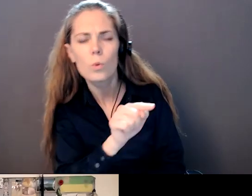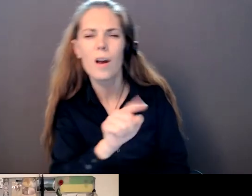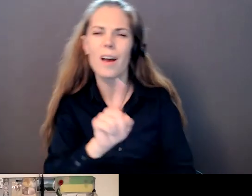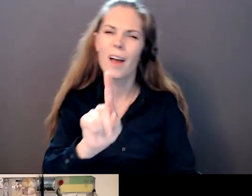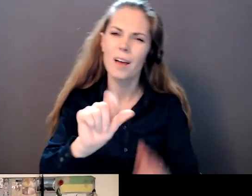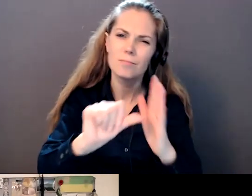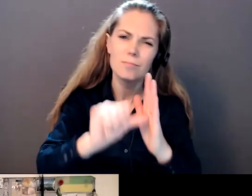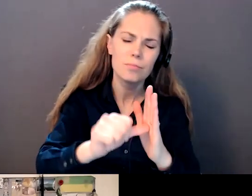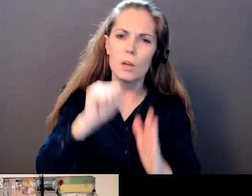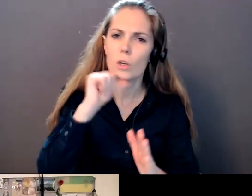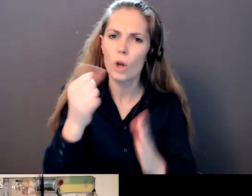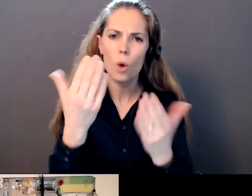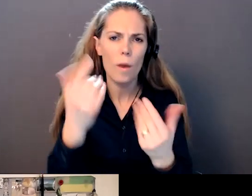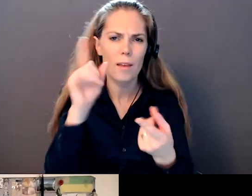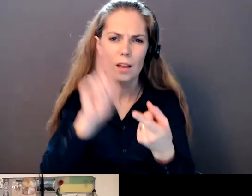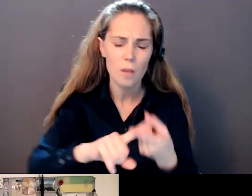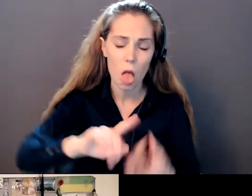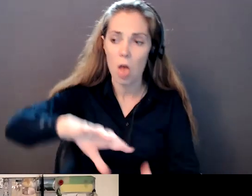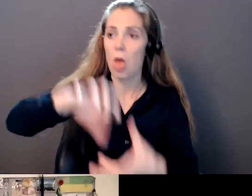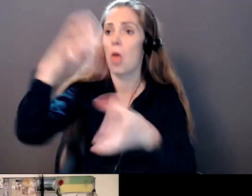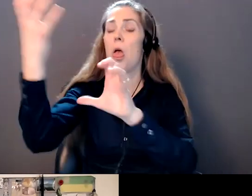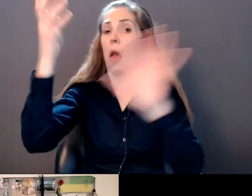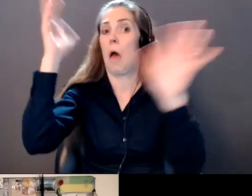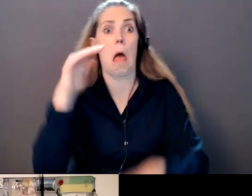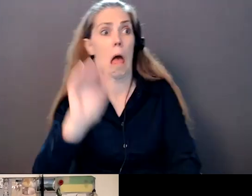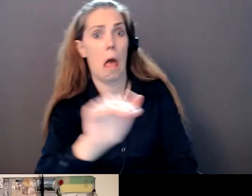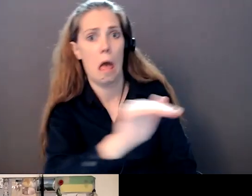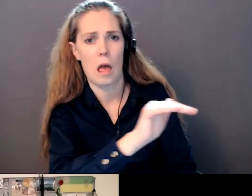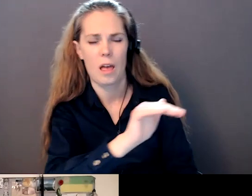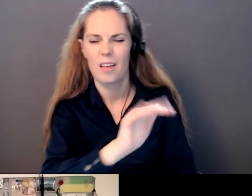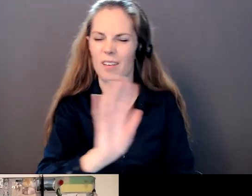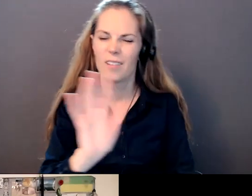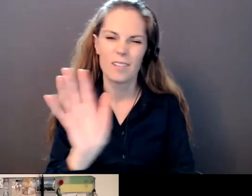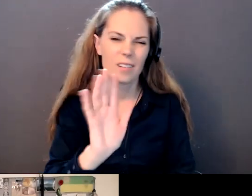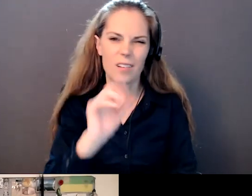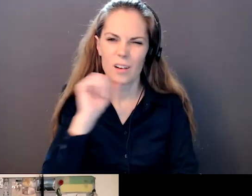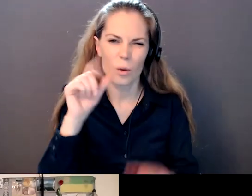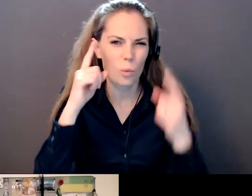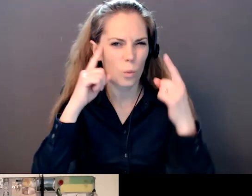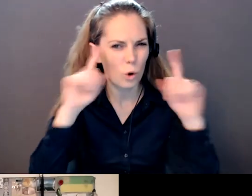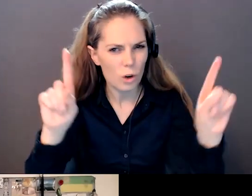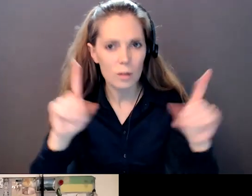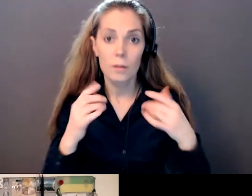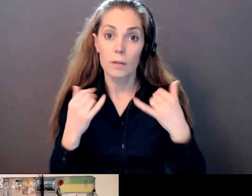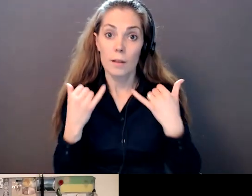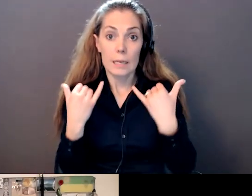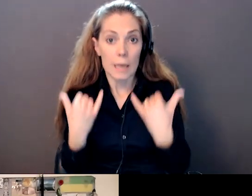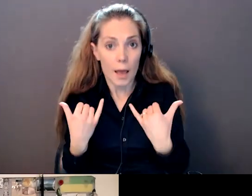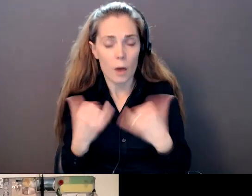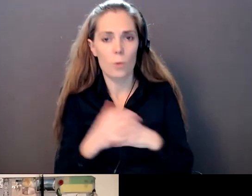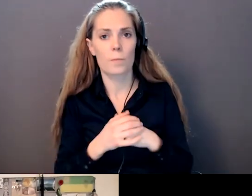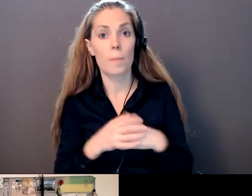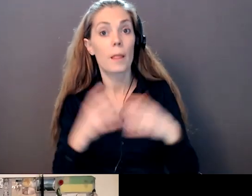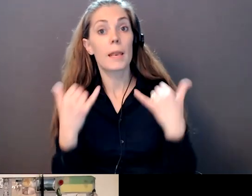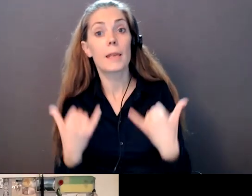but to be part of their community ongoing and to go in there and not with saying, well, how can I fix you, but saying, I want